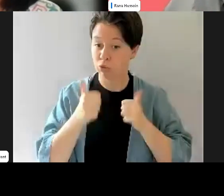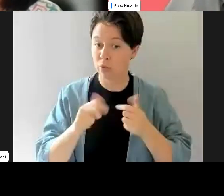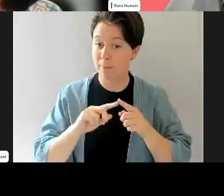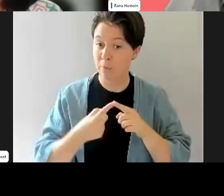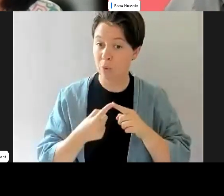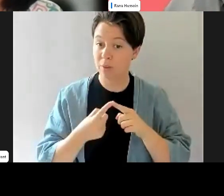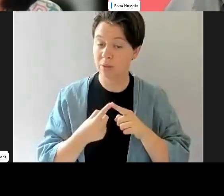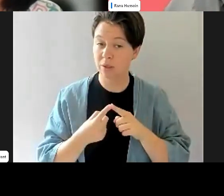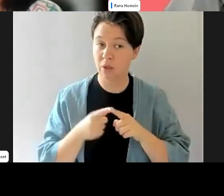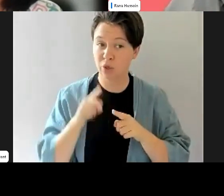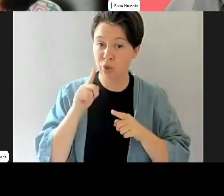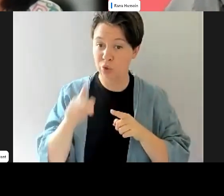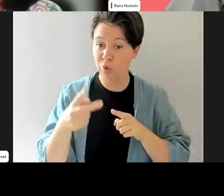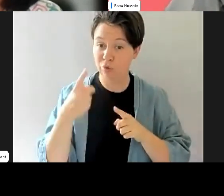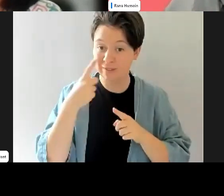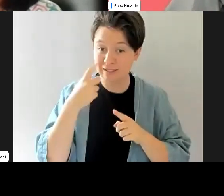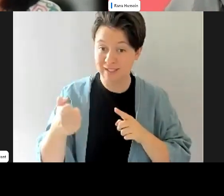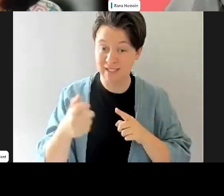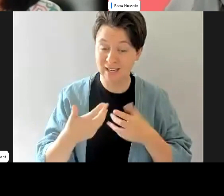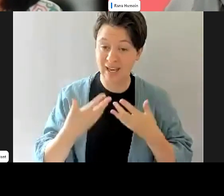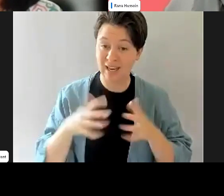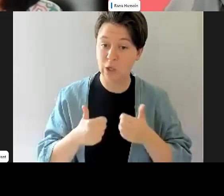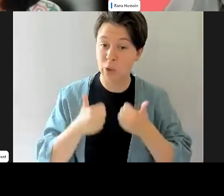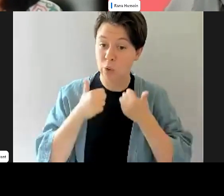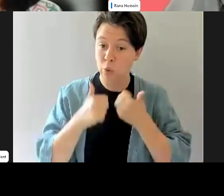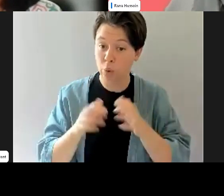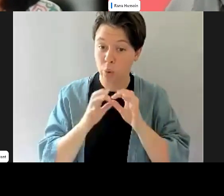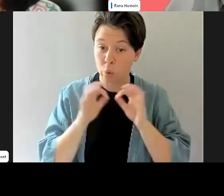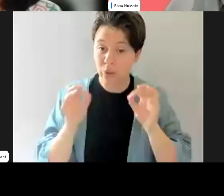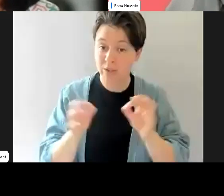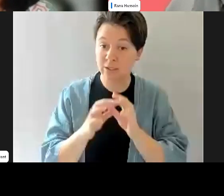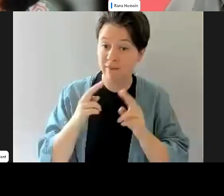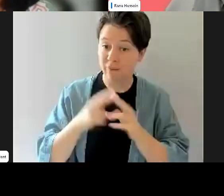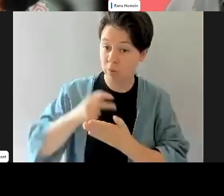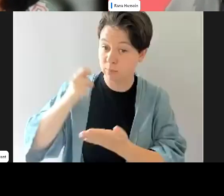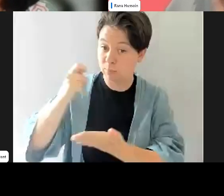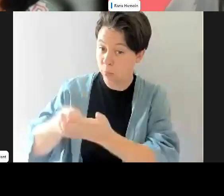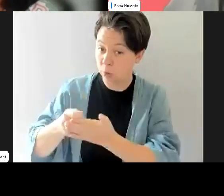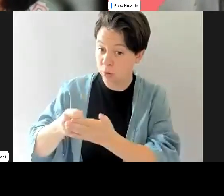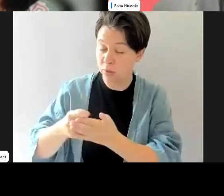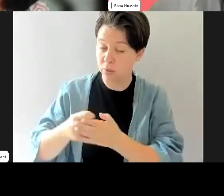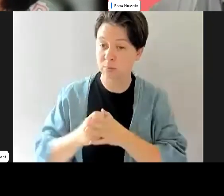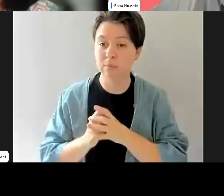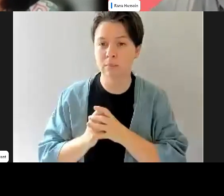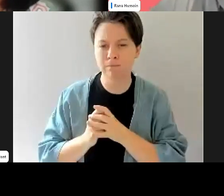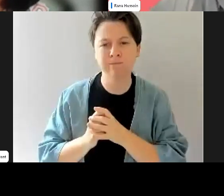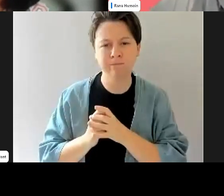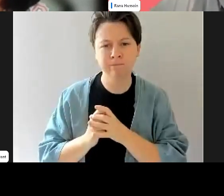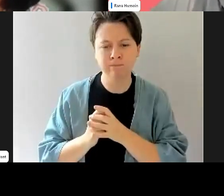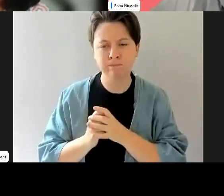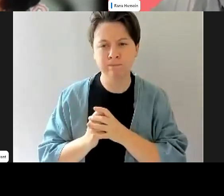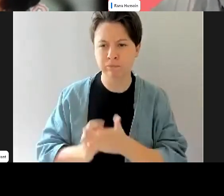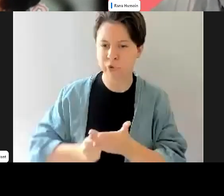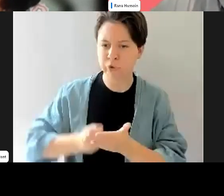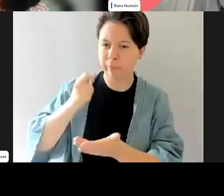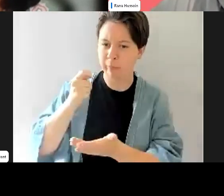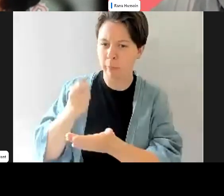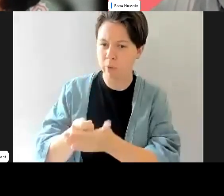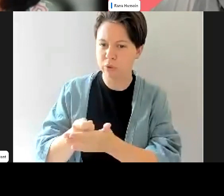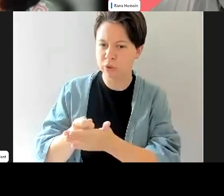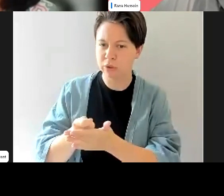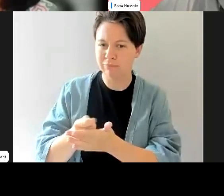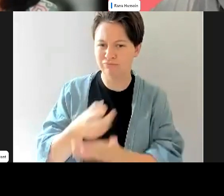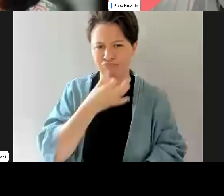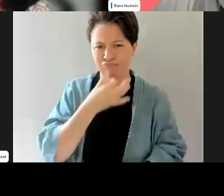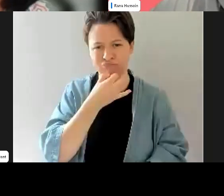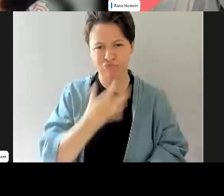come across any good organizations or anyone doing this type of sponsorship? Yeah, I think a sponsorship is few and far